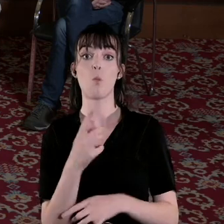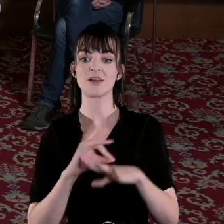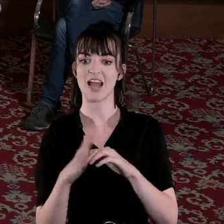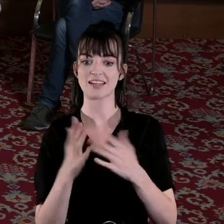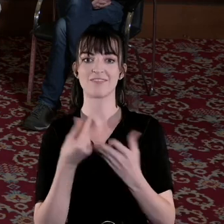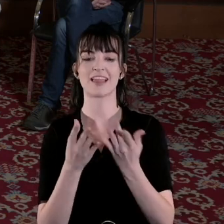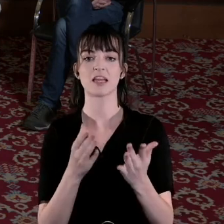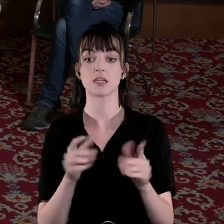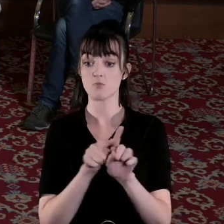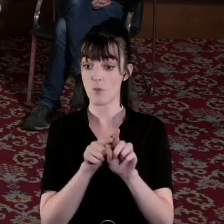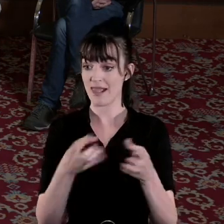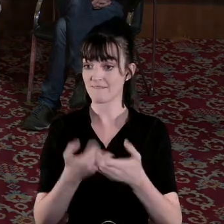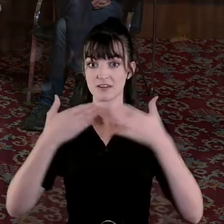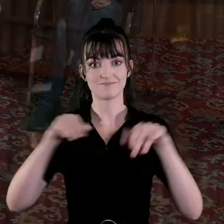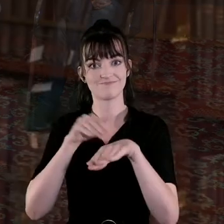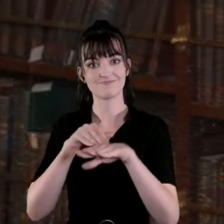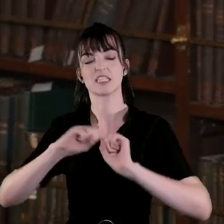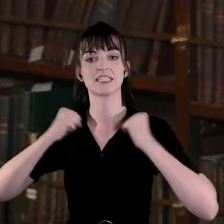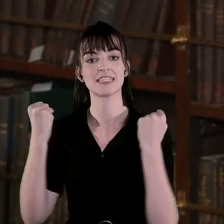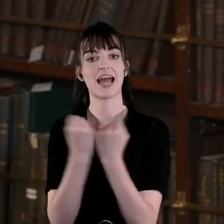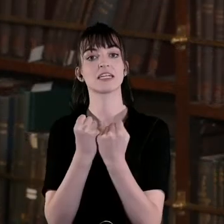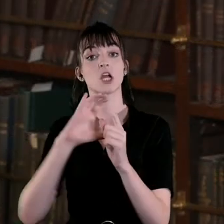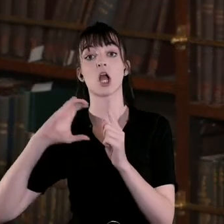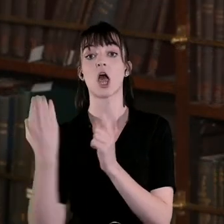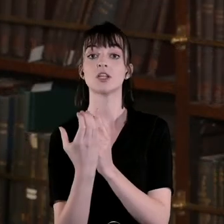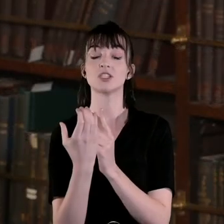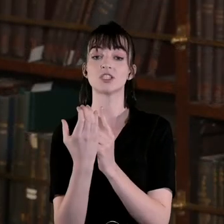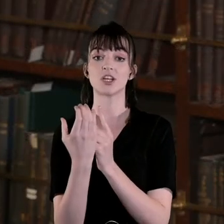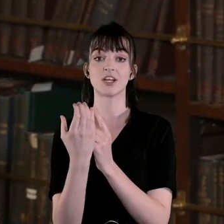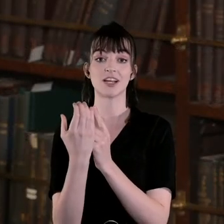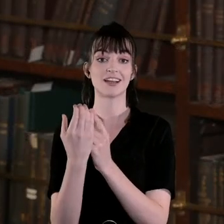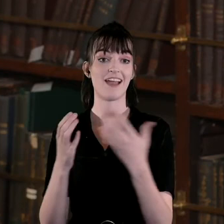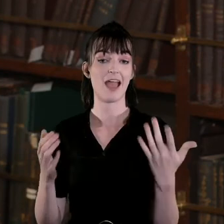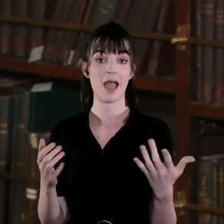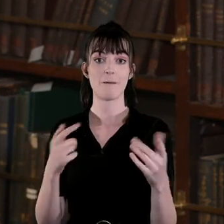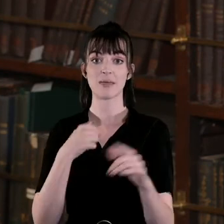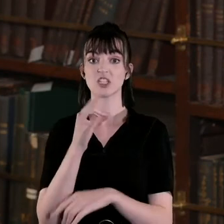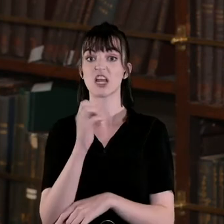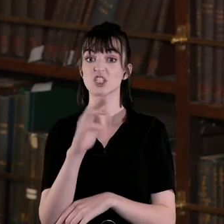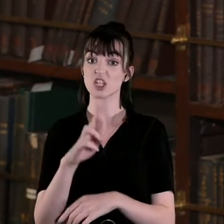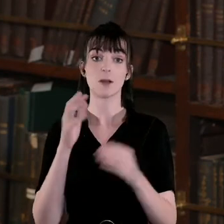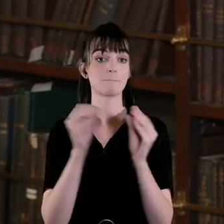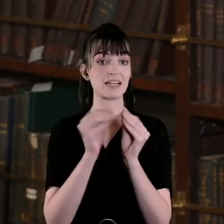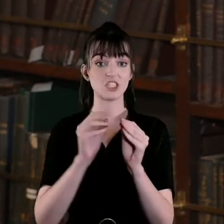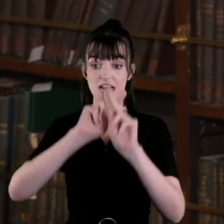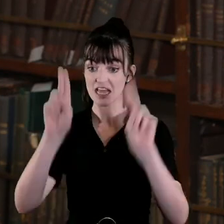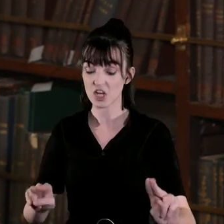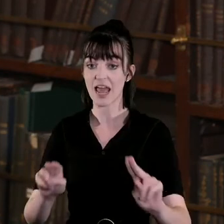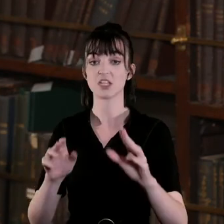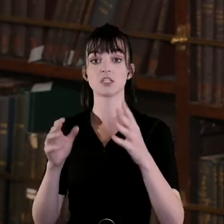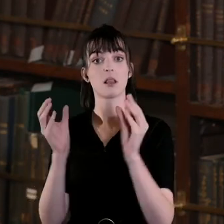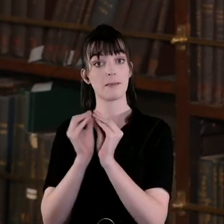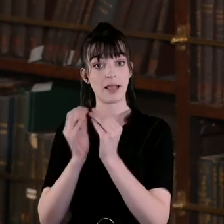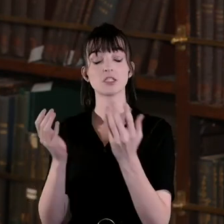also had huge implications for society for culture there was a gender dimension there was an international and diplomatic dimension